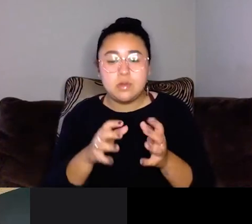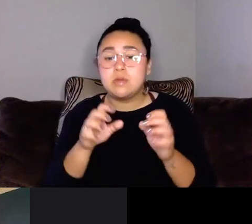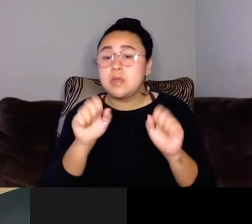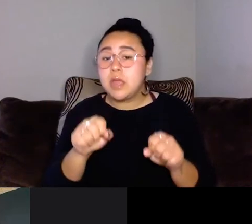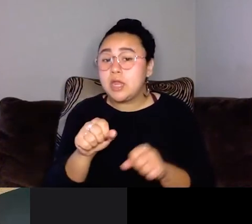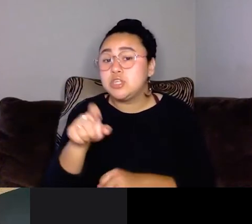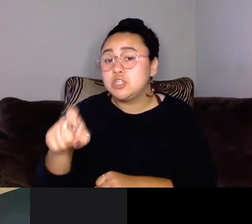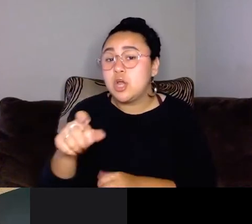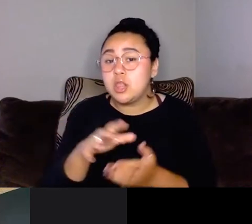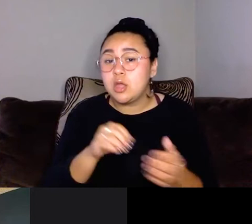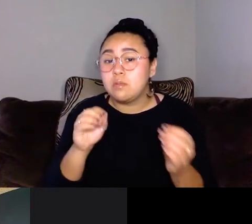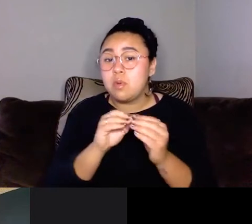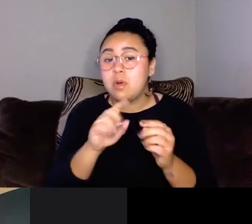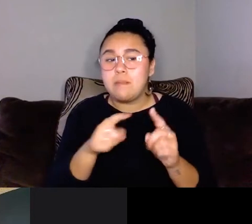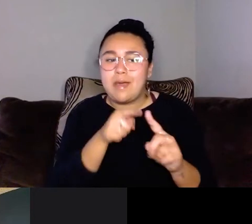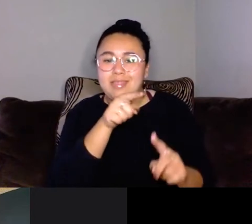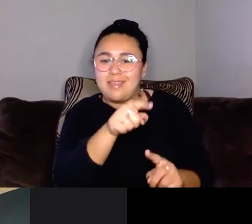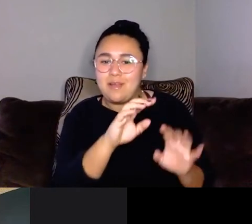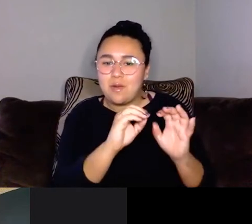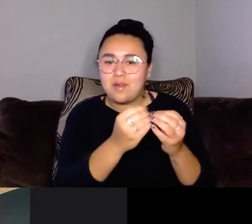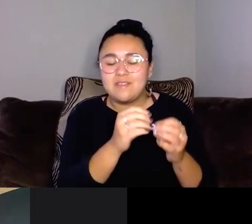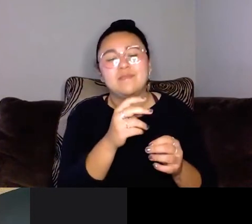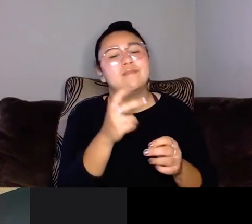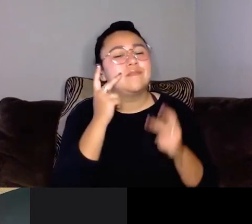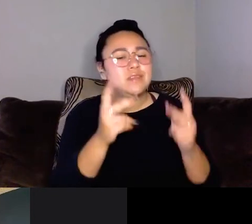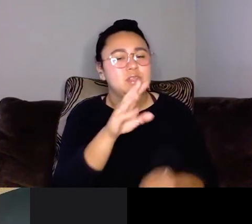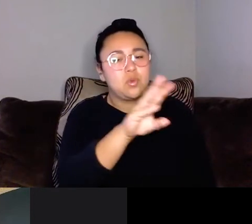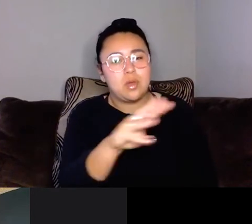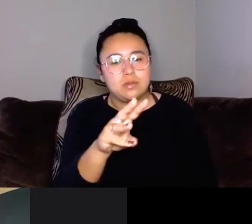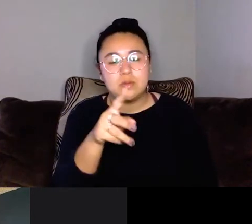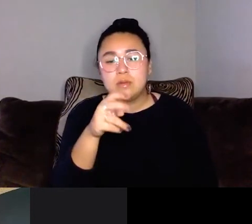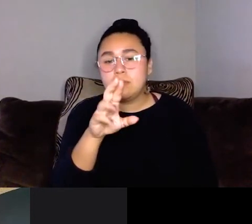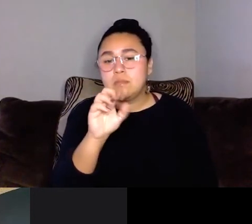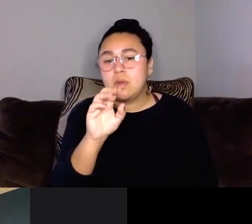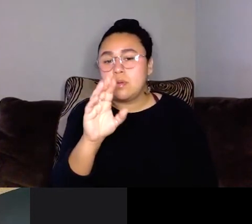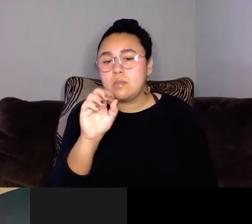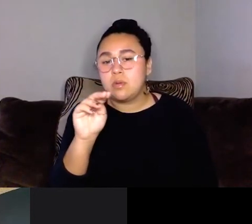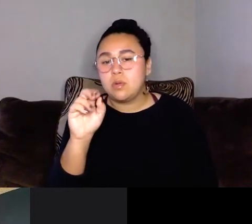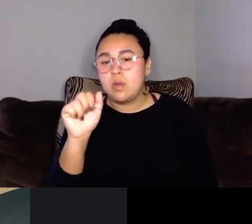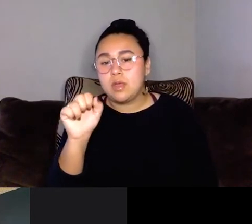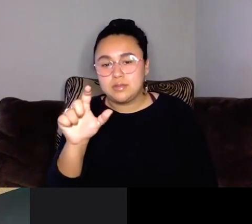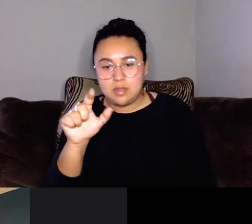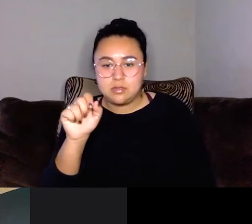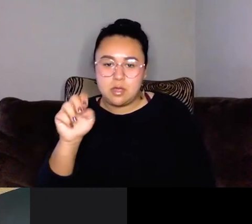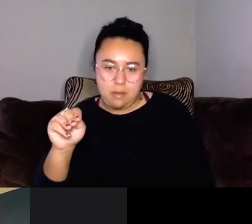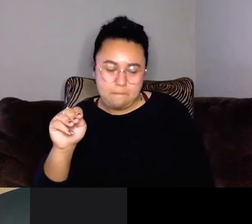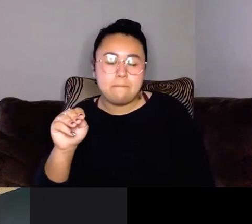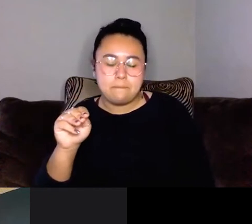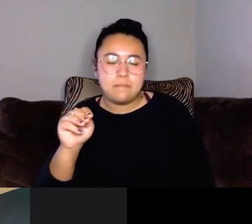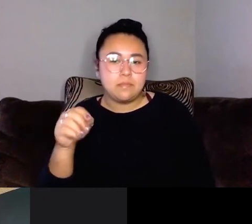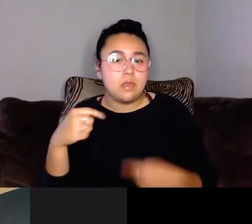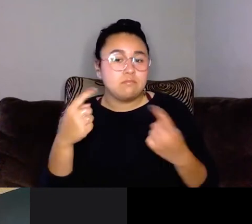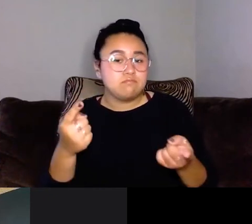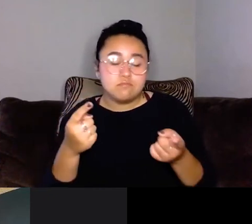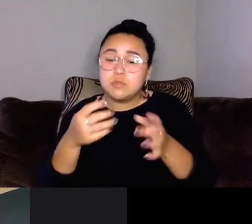should learn more about Pro Bono ASL by visiting them on their website, which is probonoasl.com. They've been with us for